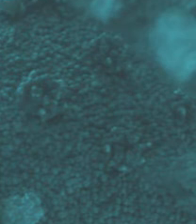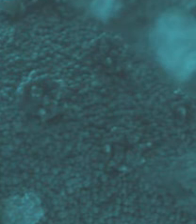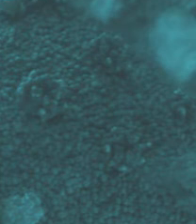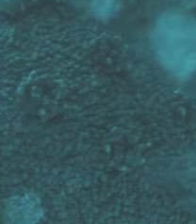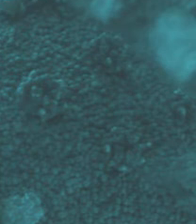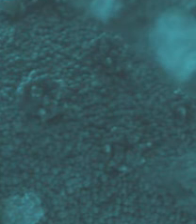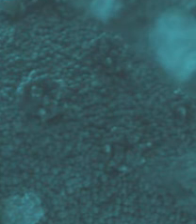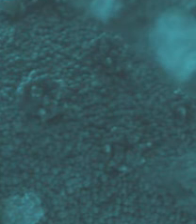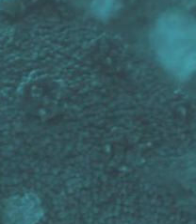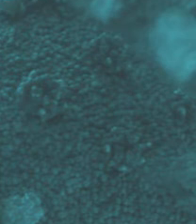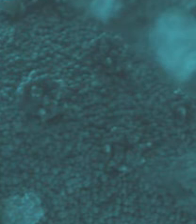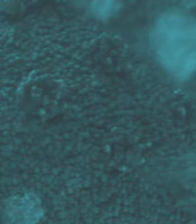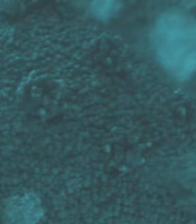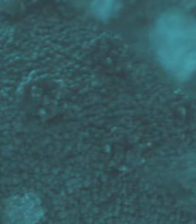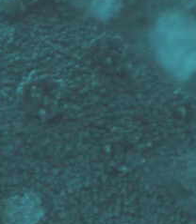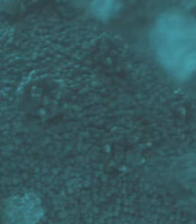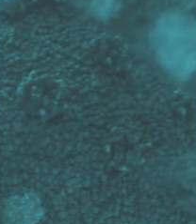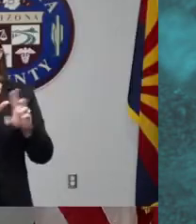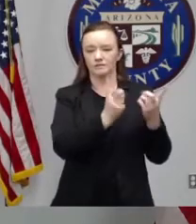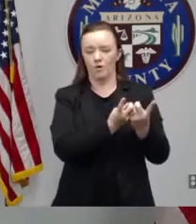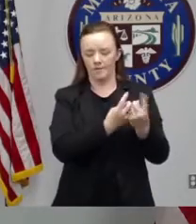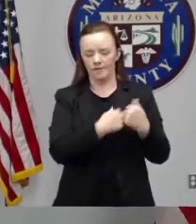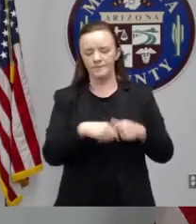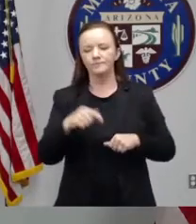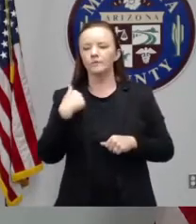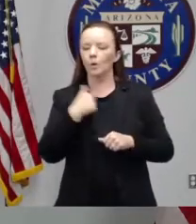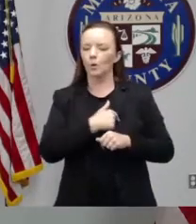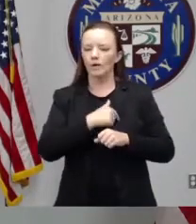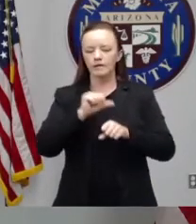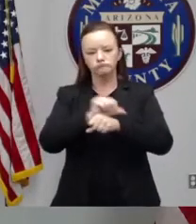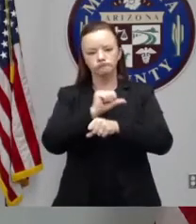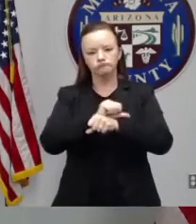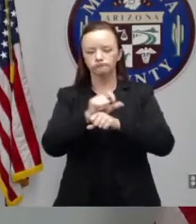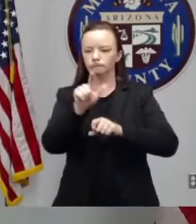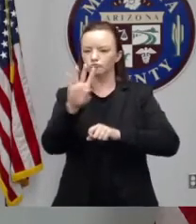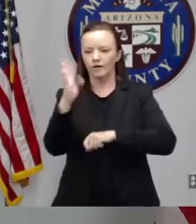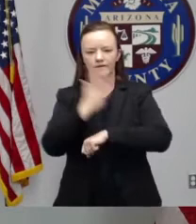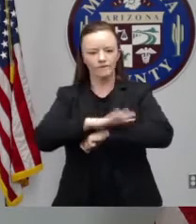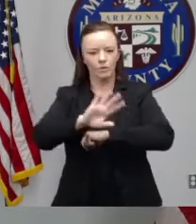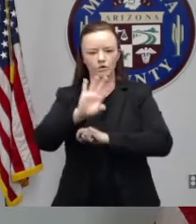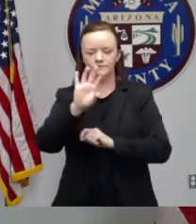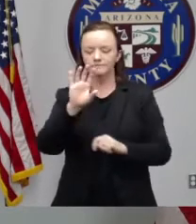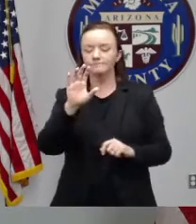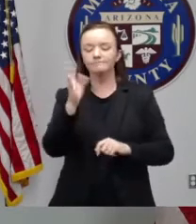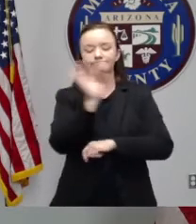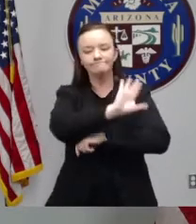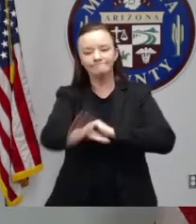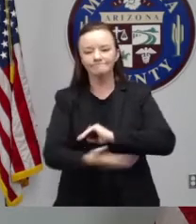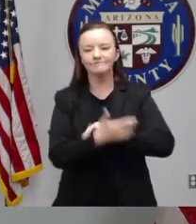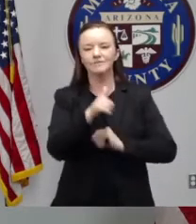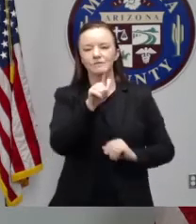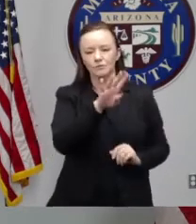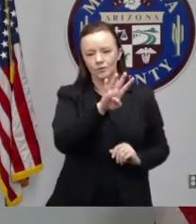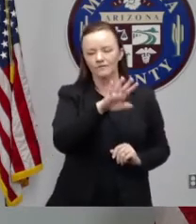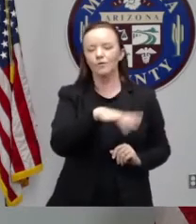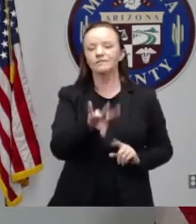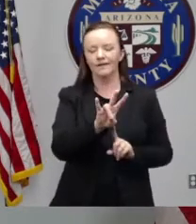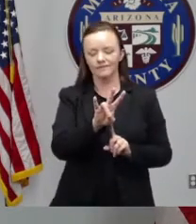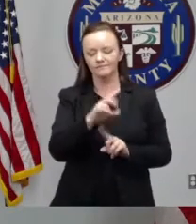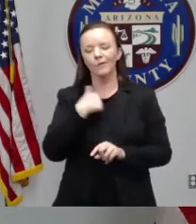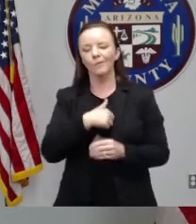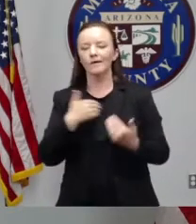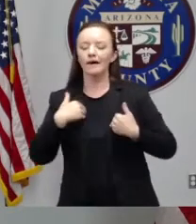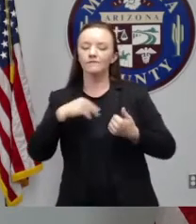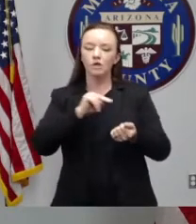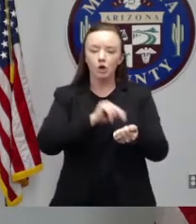We are 24-7, and again, primarily staffed with registered nurses, pharmacists, as well as